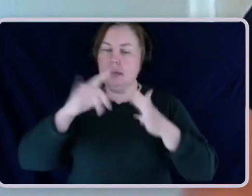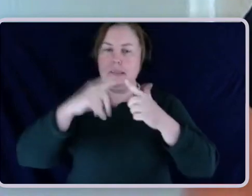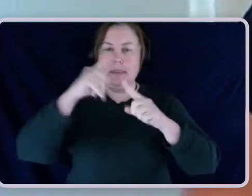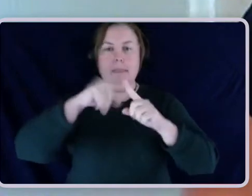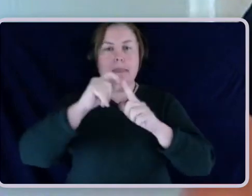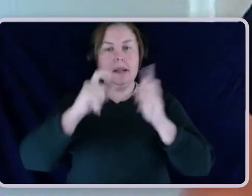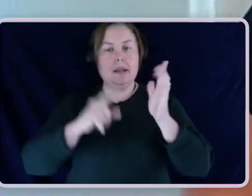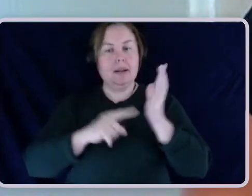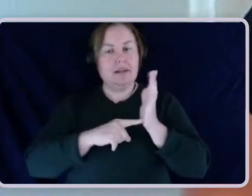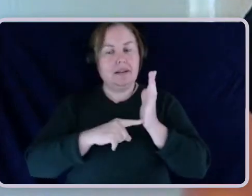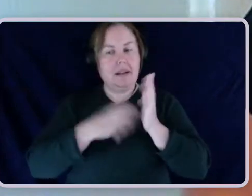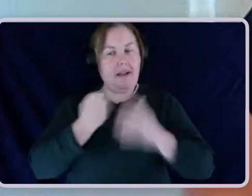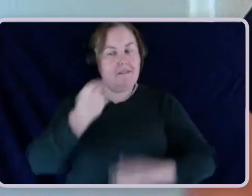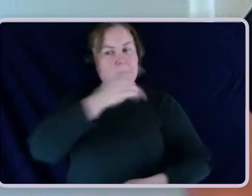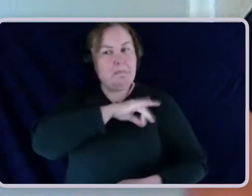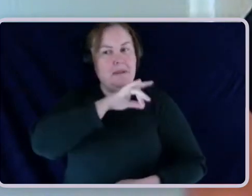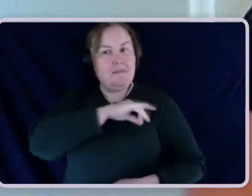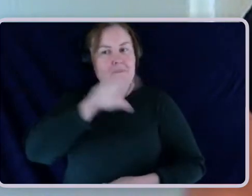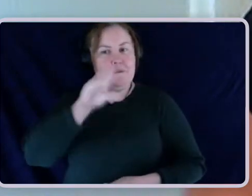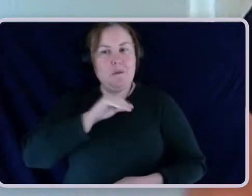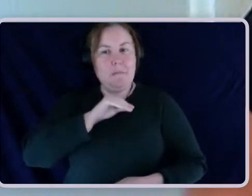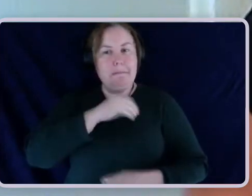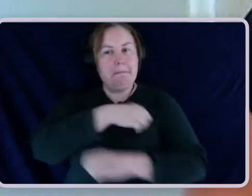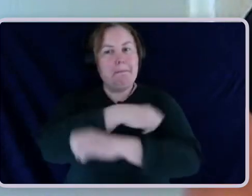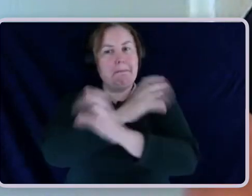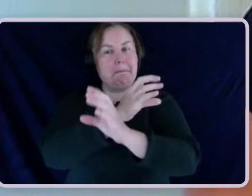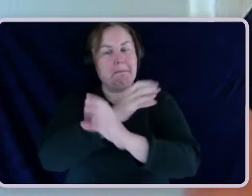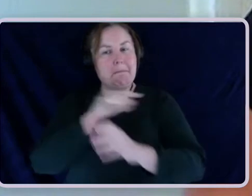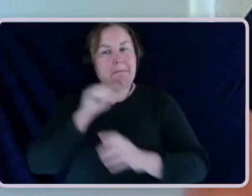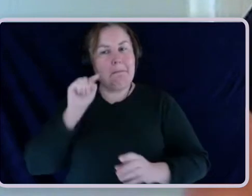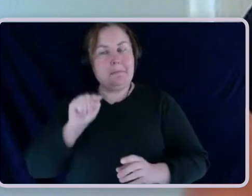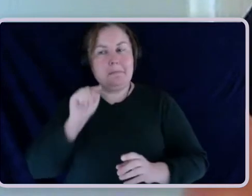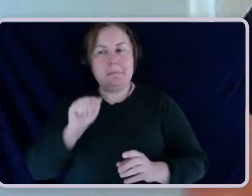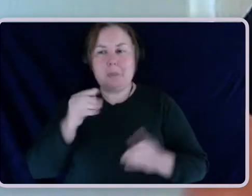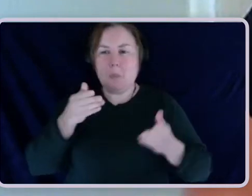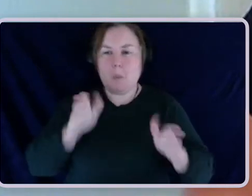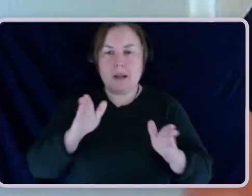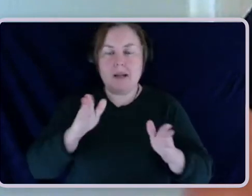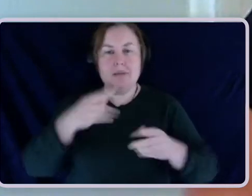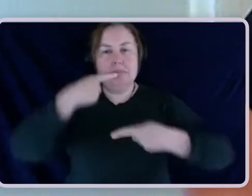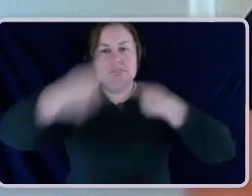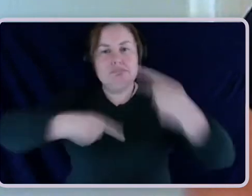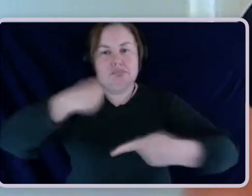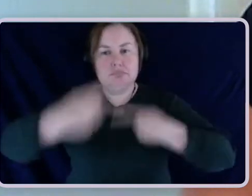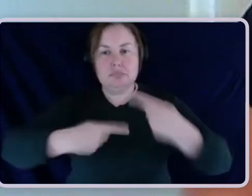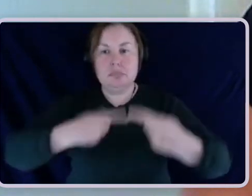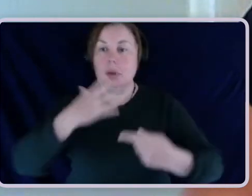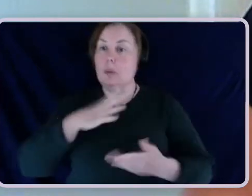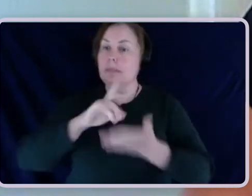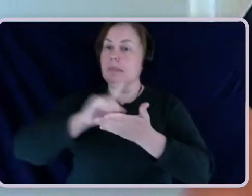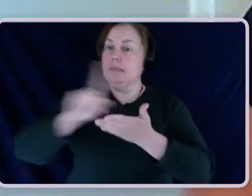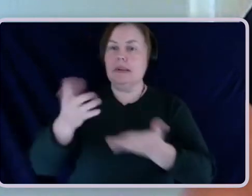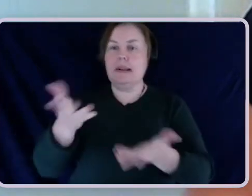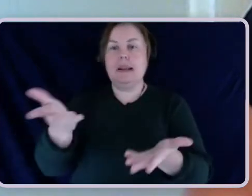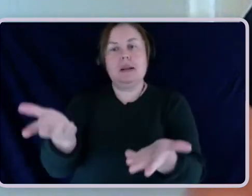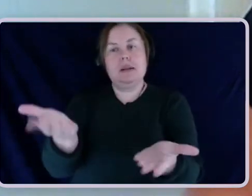And we will be coming back to you sometime soon to get your feedback on what you like and dislike about this format so that